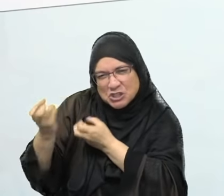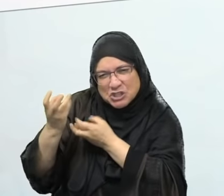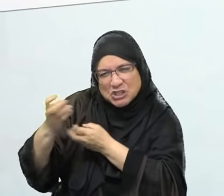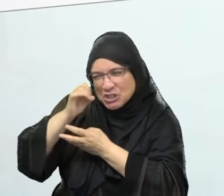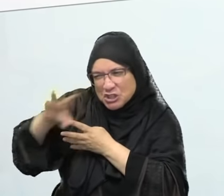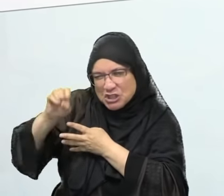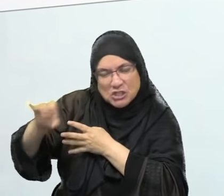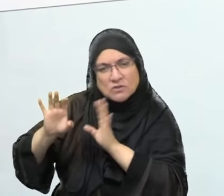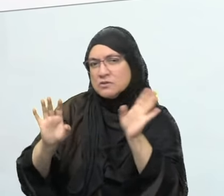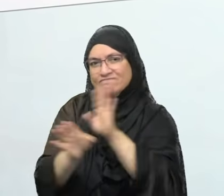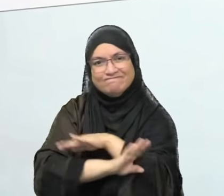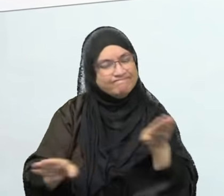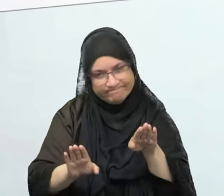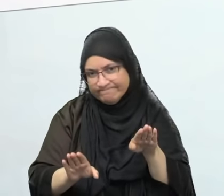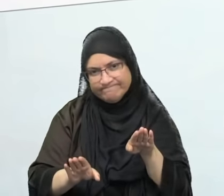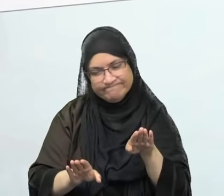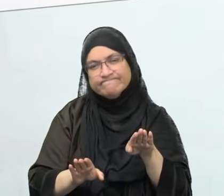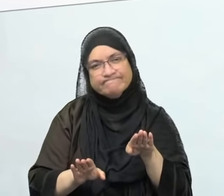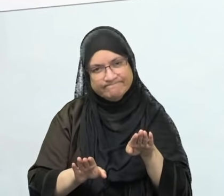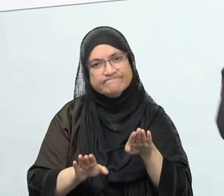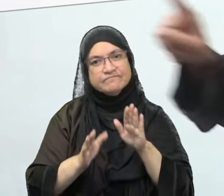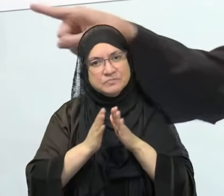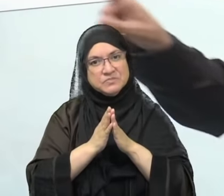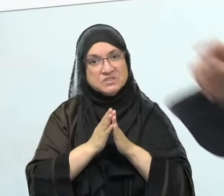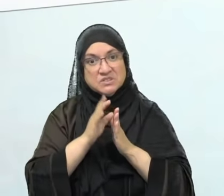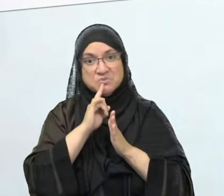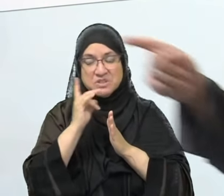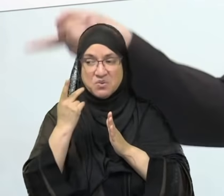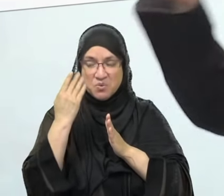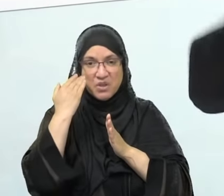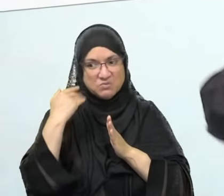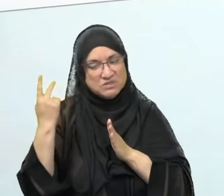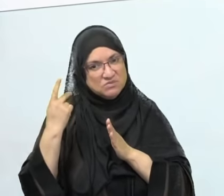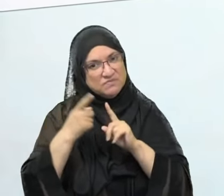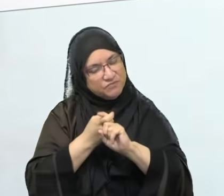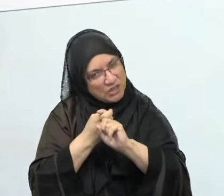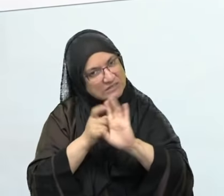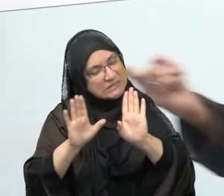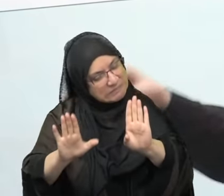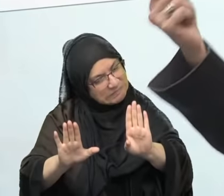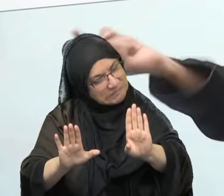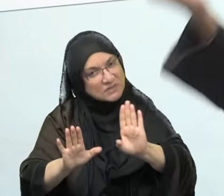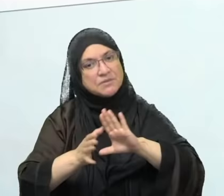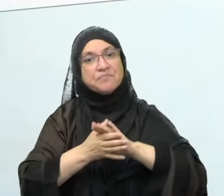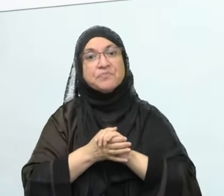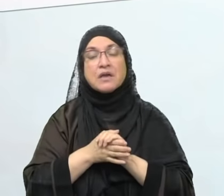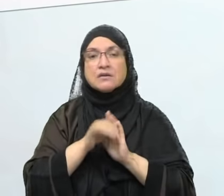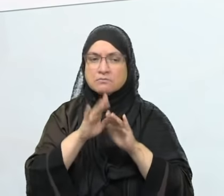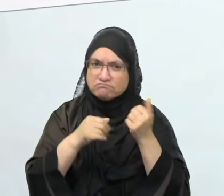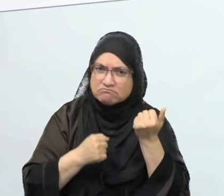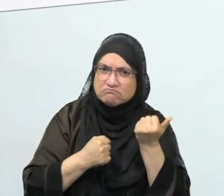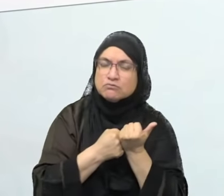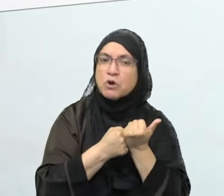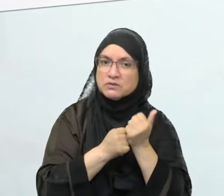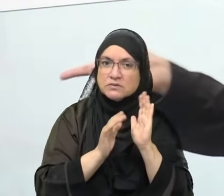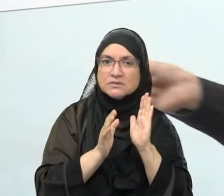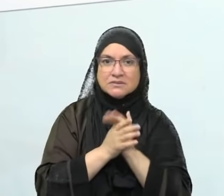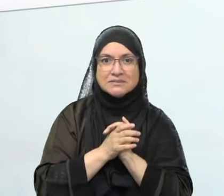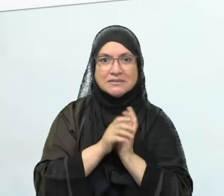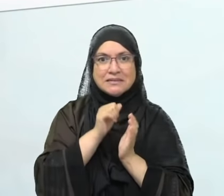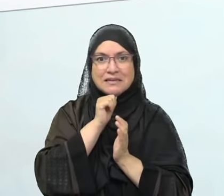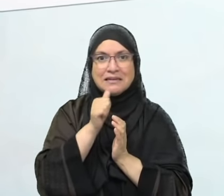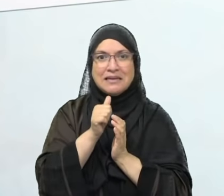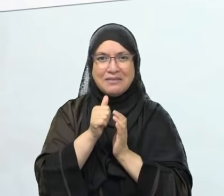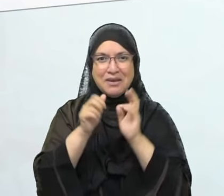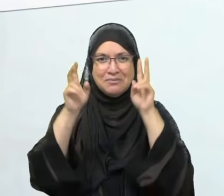You know, I've got your back. No, you don't. If you had his back, you would have stopped the person when they were backbiting him, not quoted his words to that person and start